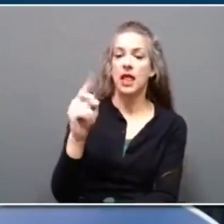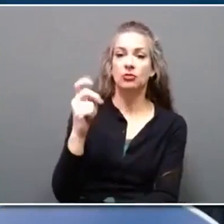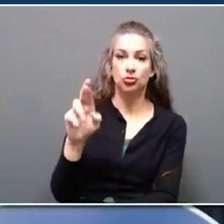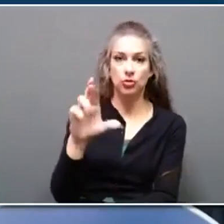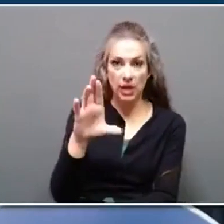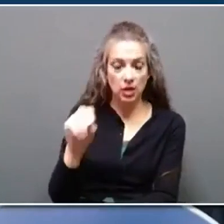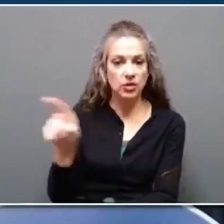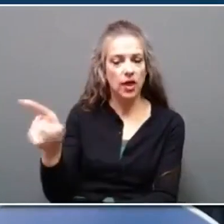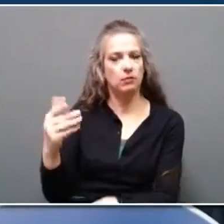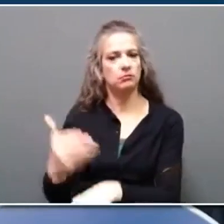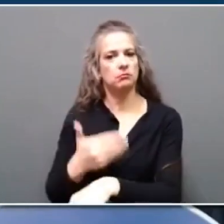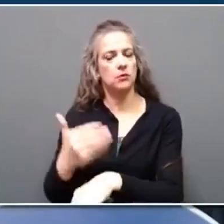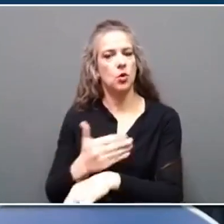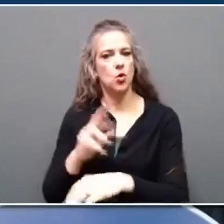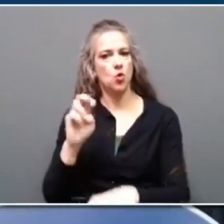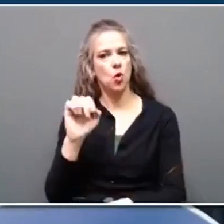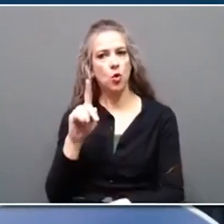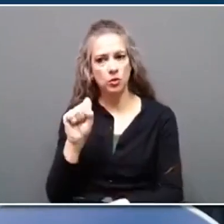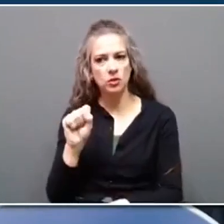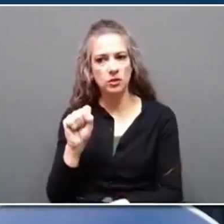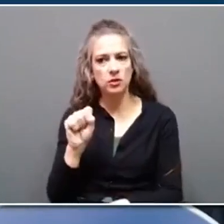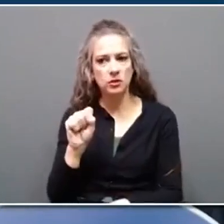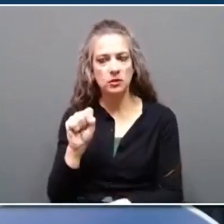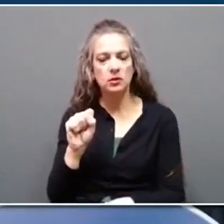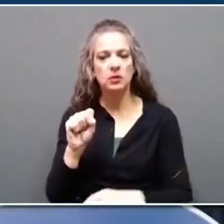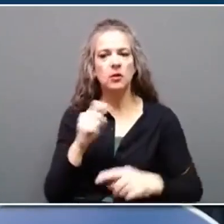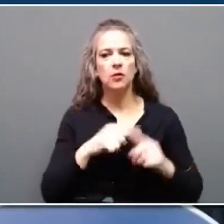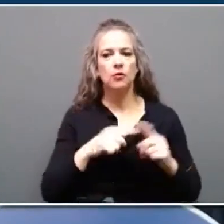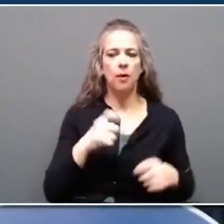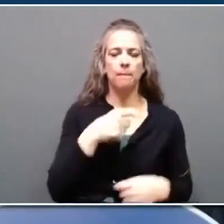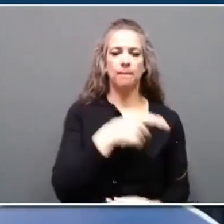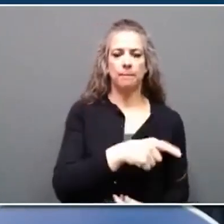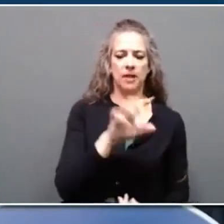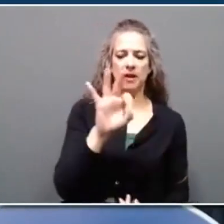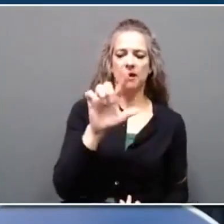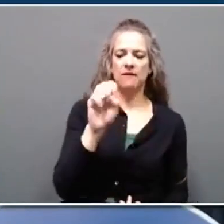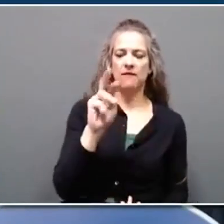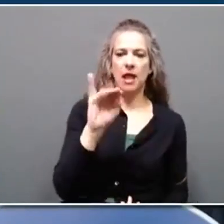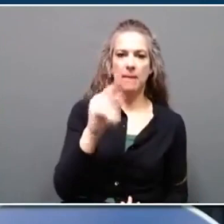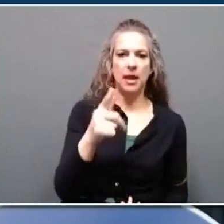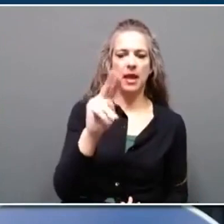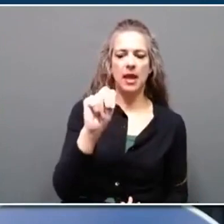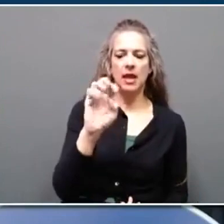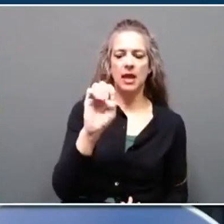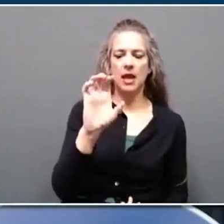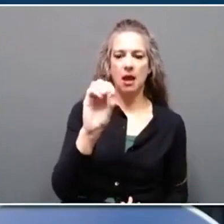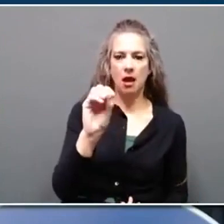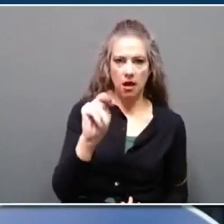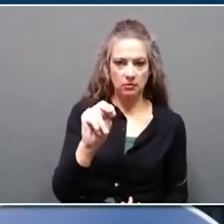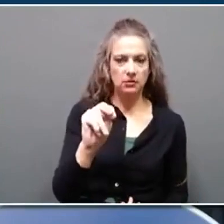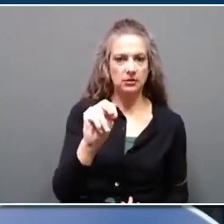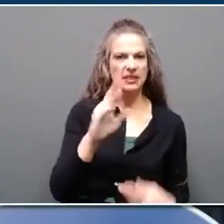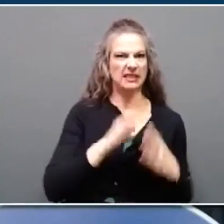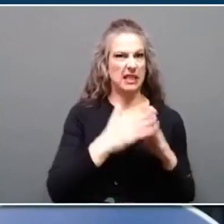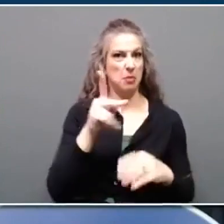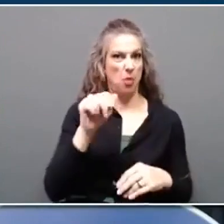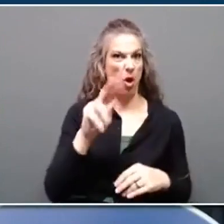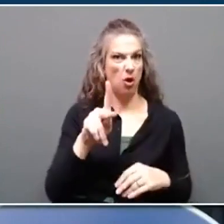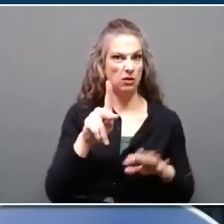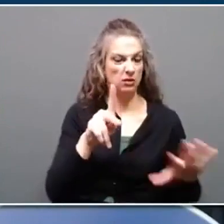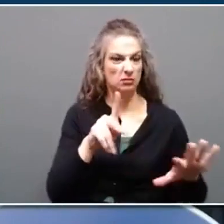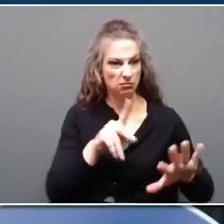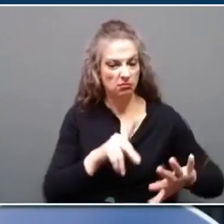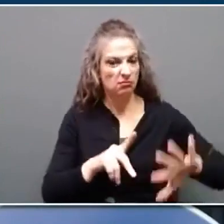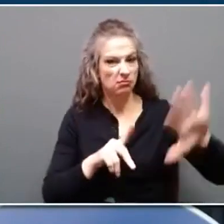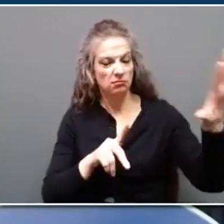stabilize the hillside above Fleming Neon City Park to ensure safe access to the nearby Adbu Street.